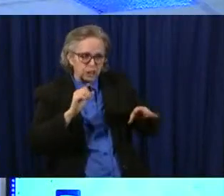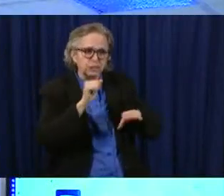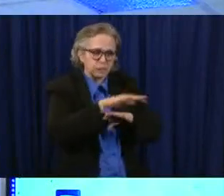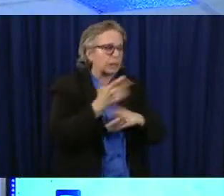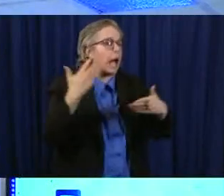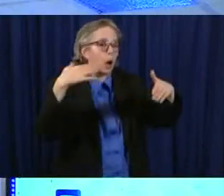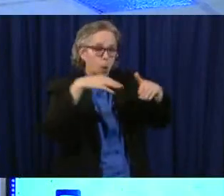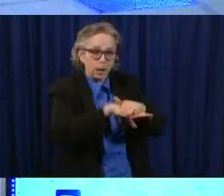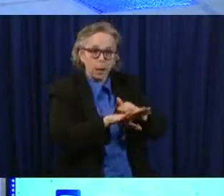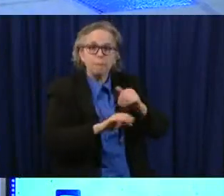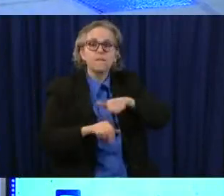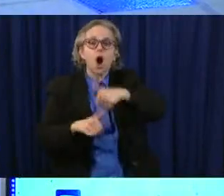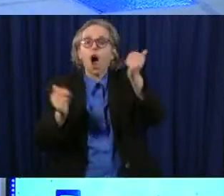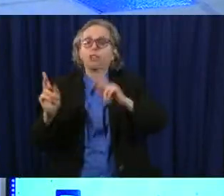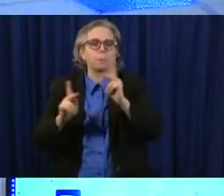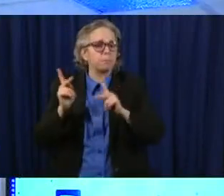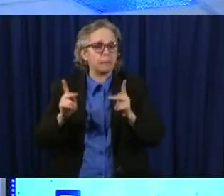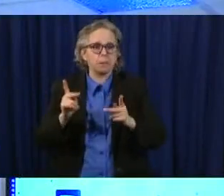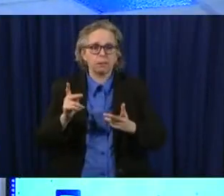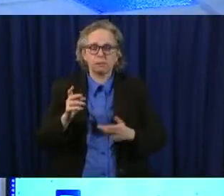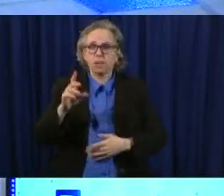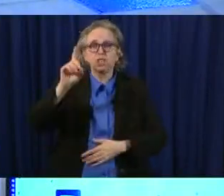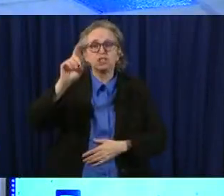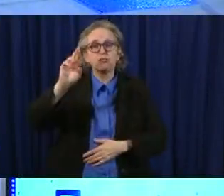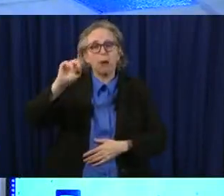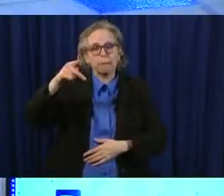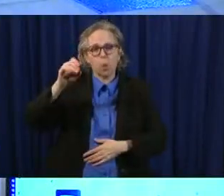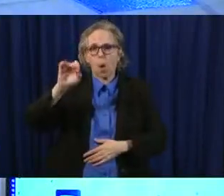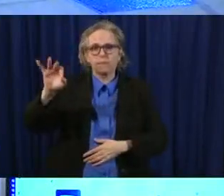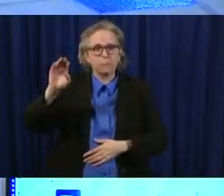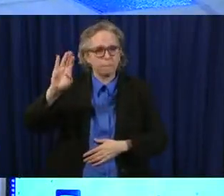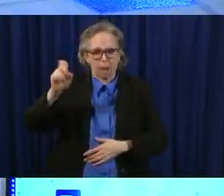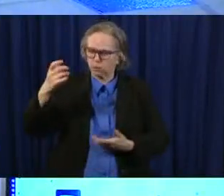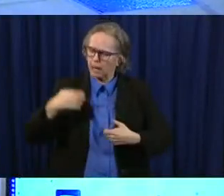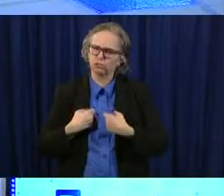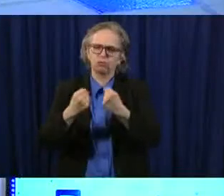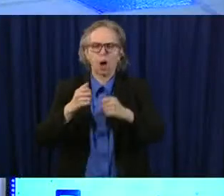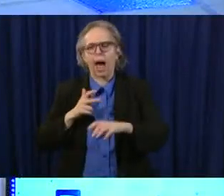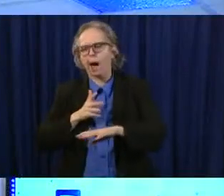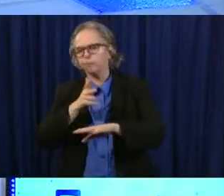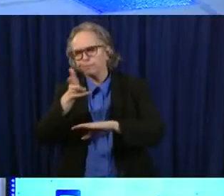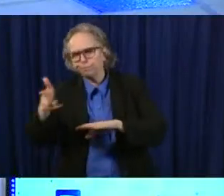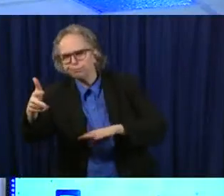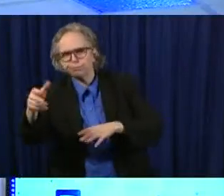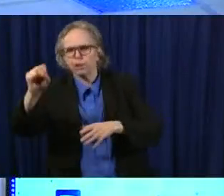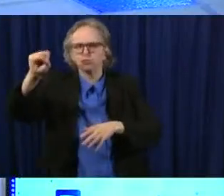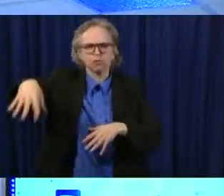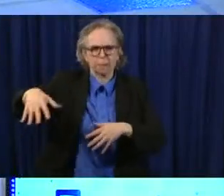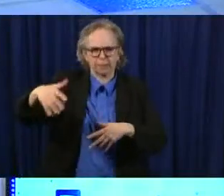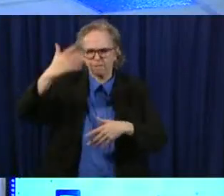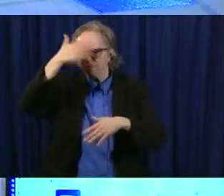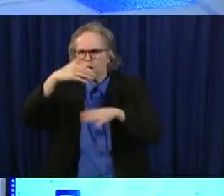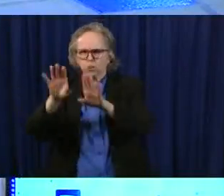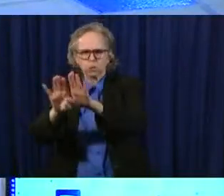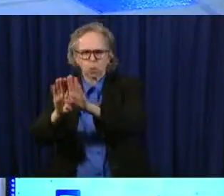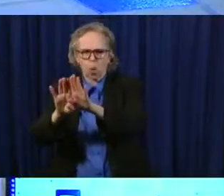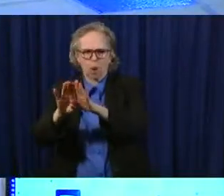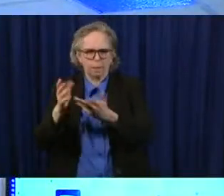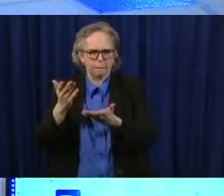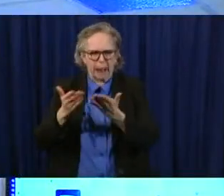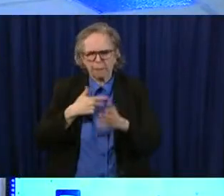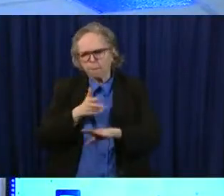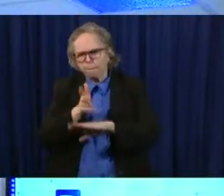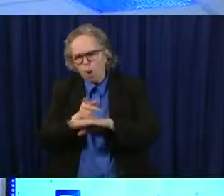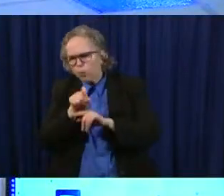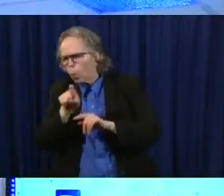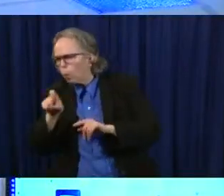it's it's come to the drop box most of them are a drive up some of them may be up by the front door of the board of elections you just park briefly you walk up there you you